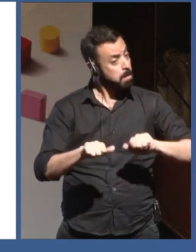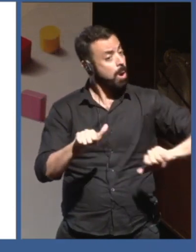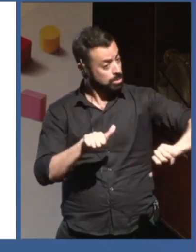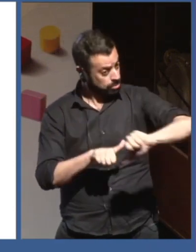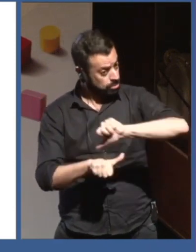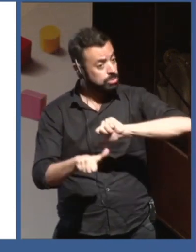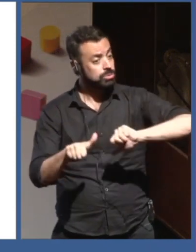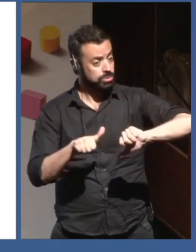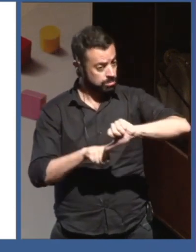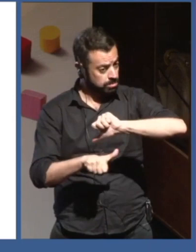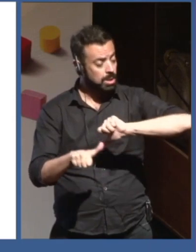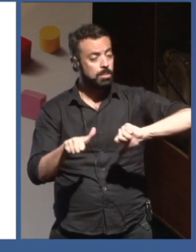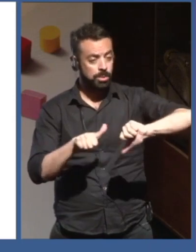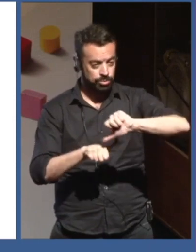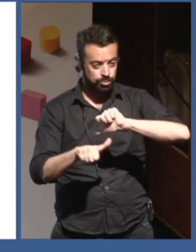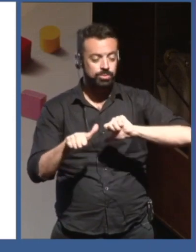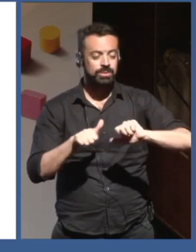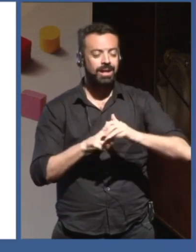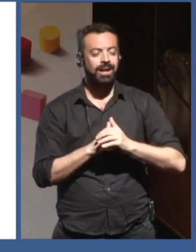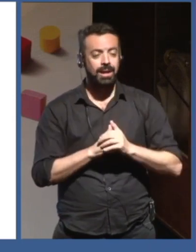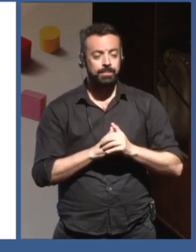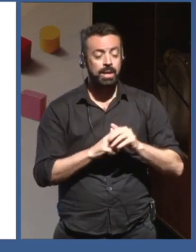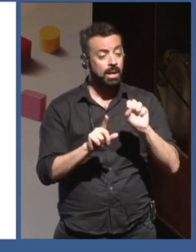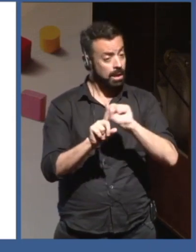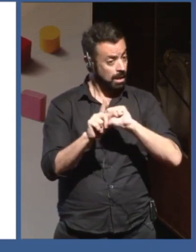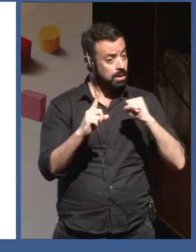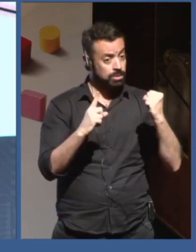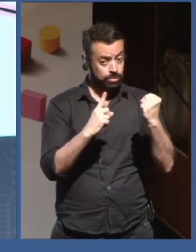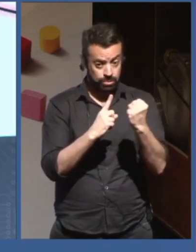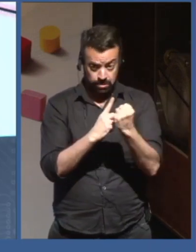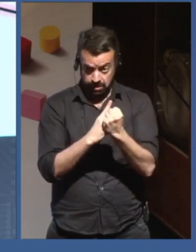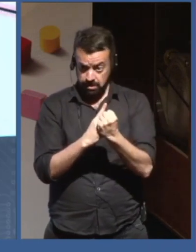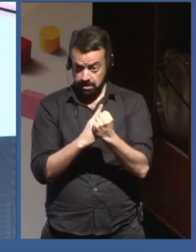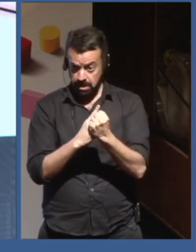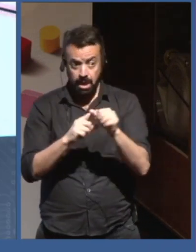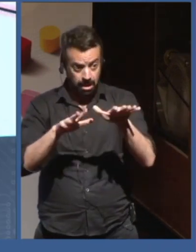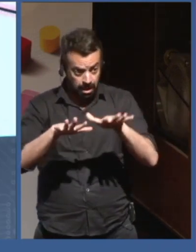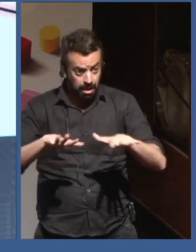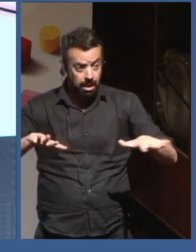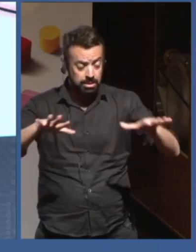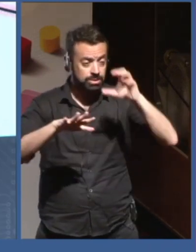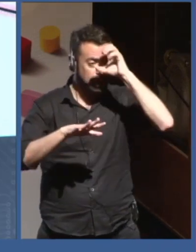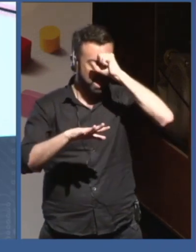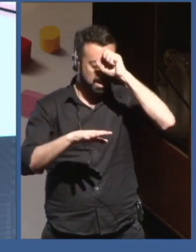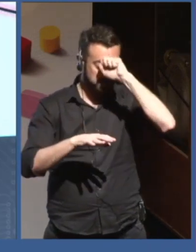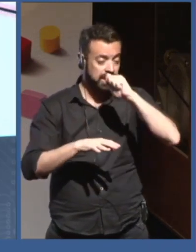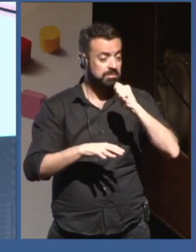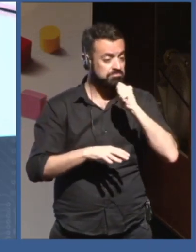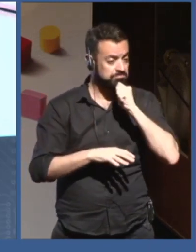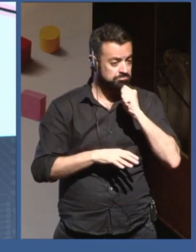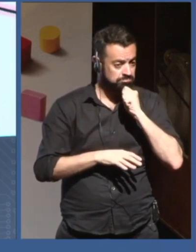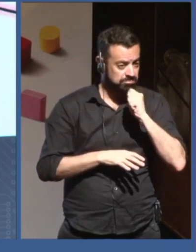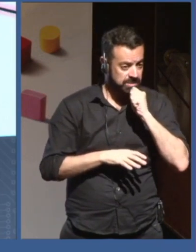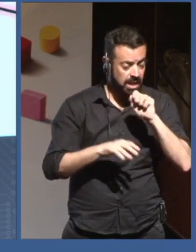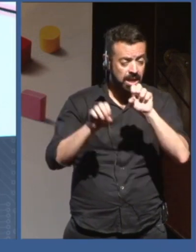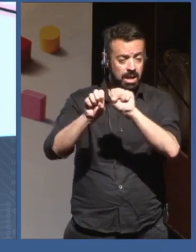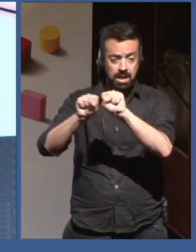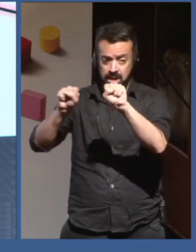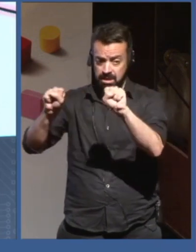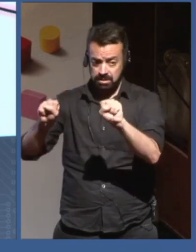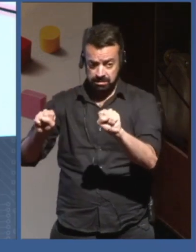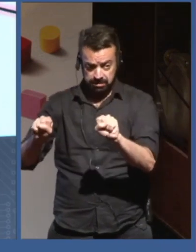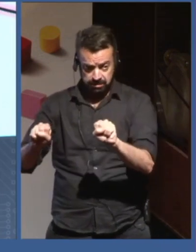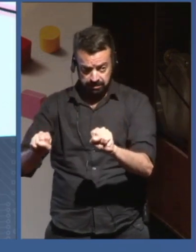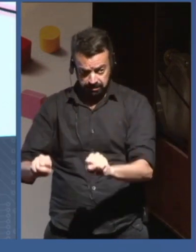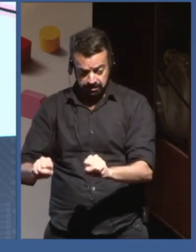A society that is not able to learn that way is a society or a system that is more likely to break. And here,